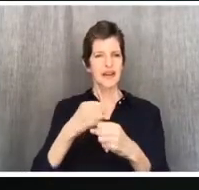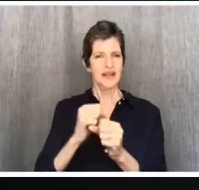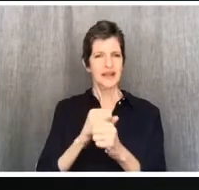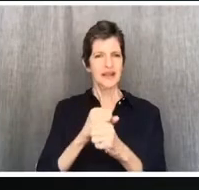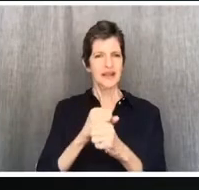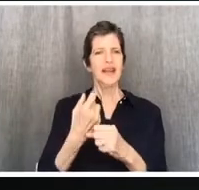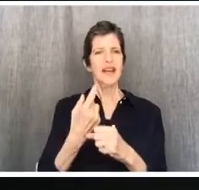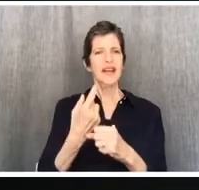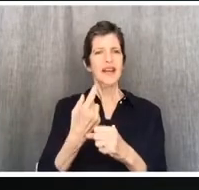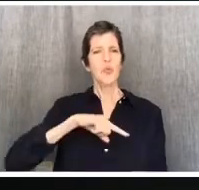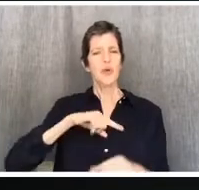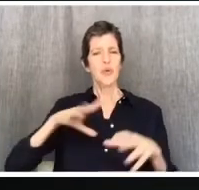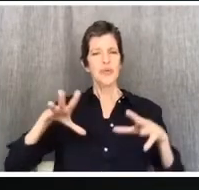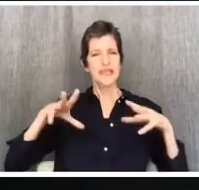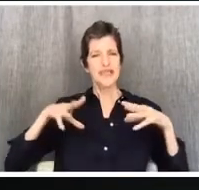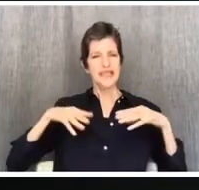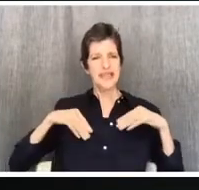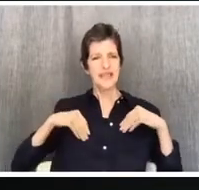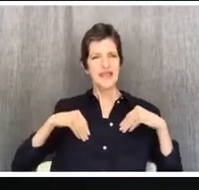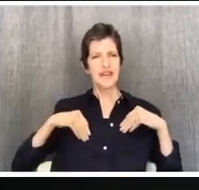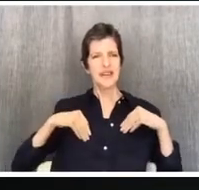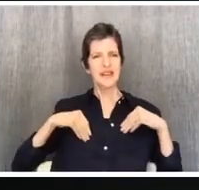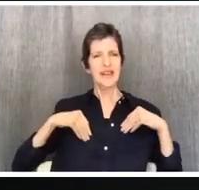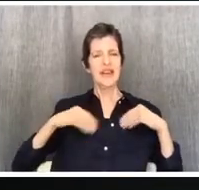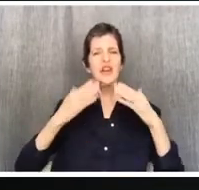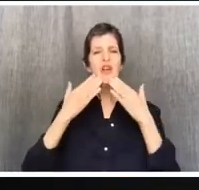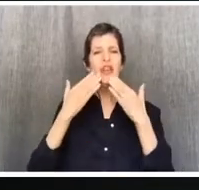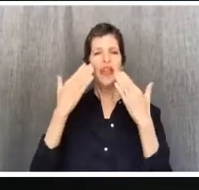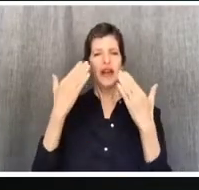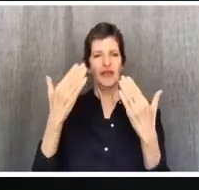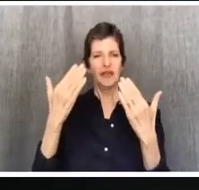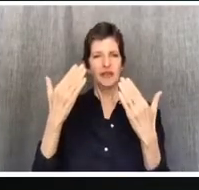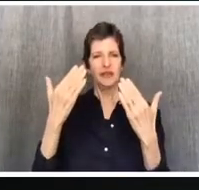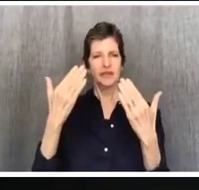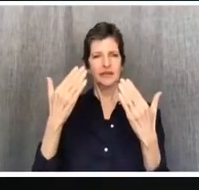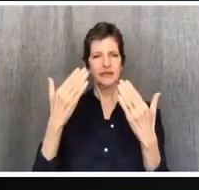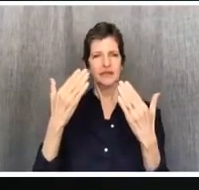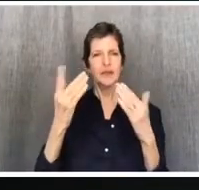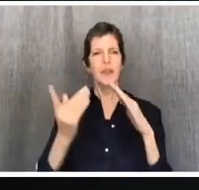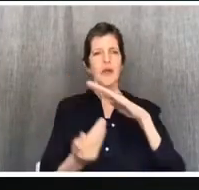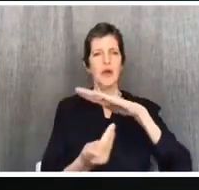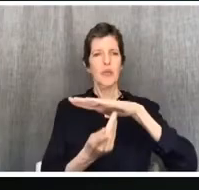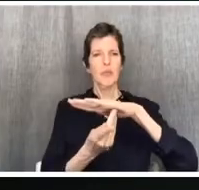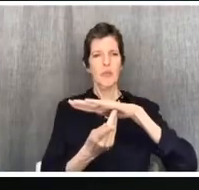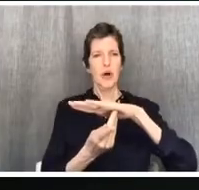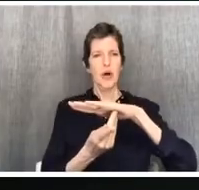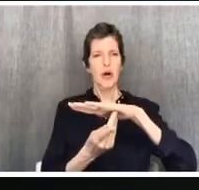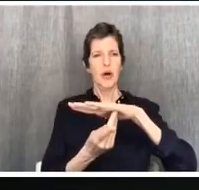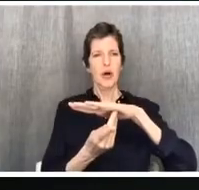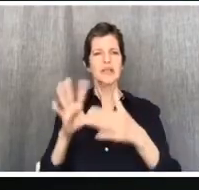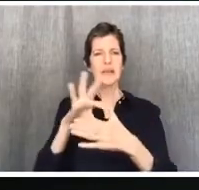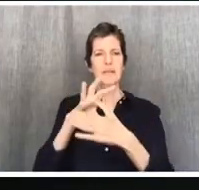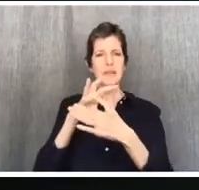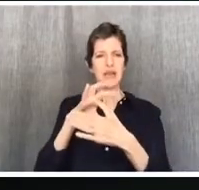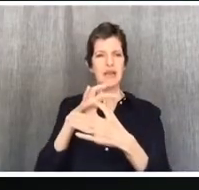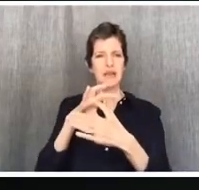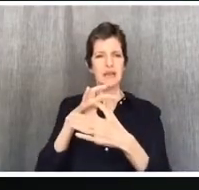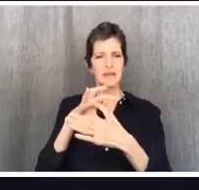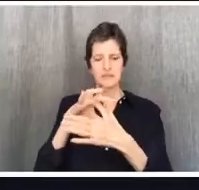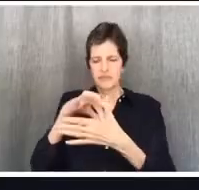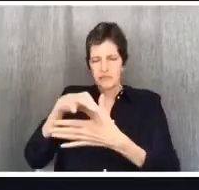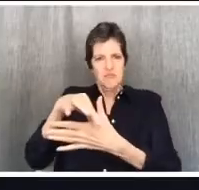by the word of God and prayer. Paul is saying the meat is just meat.